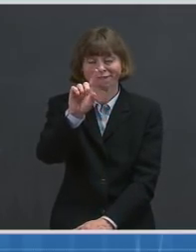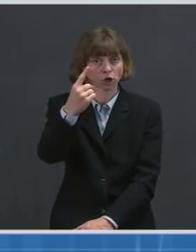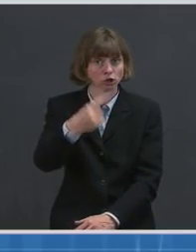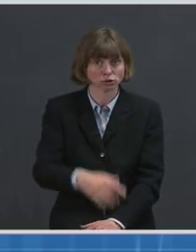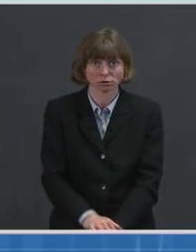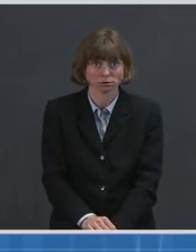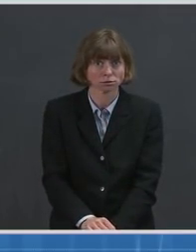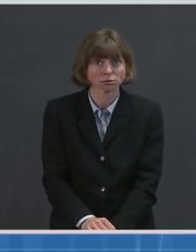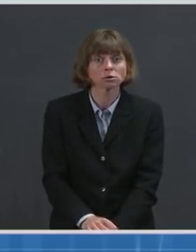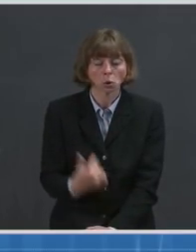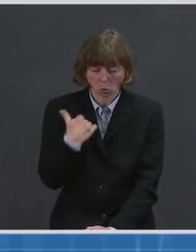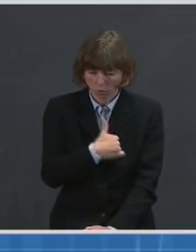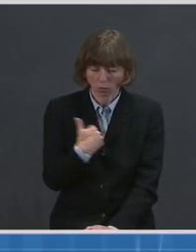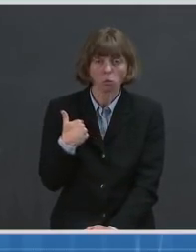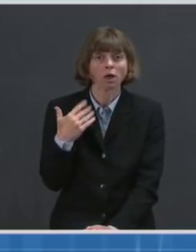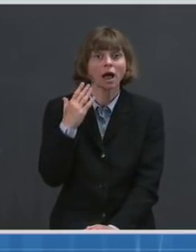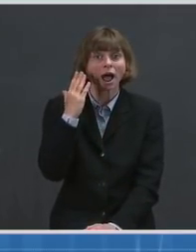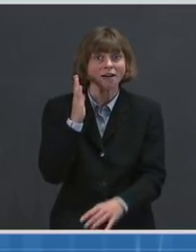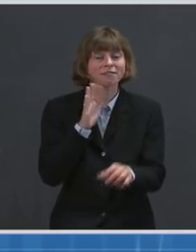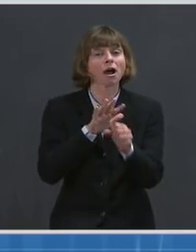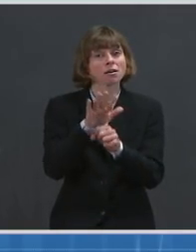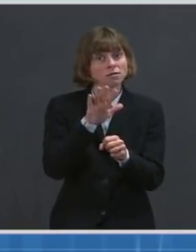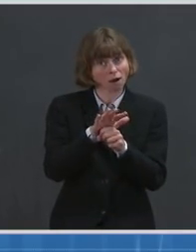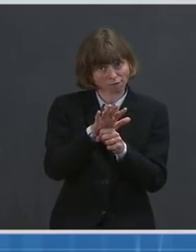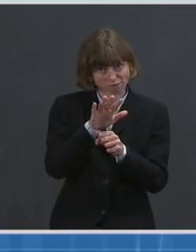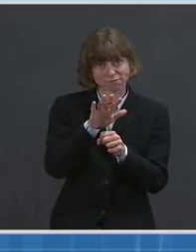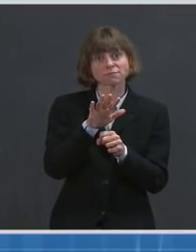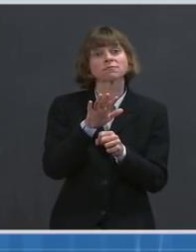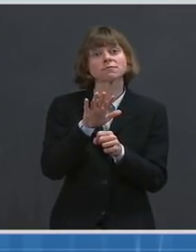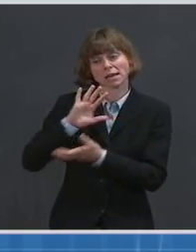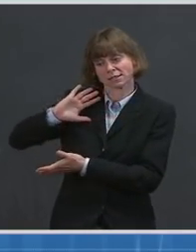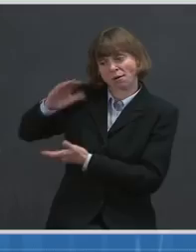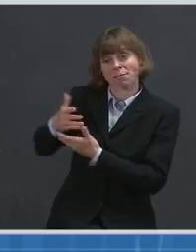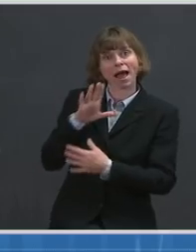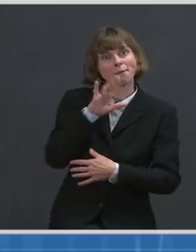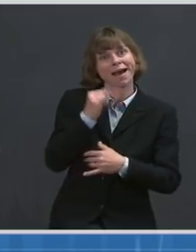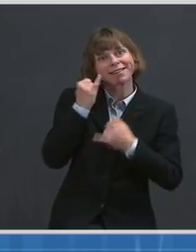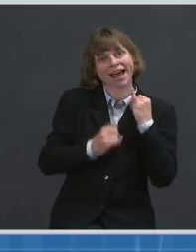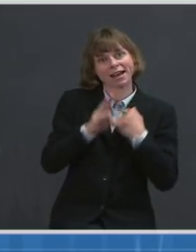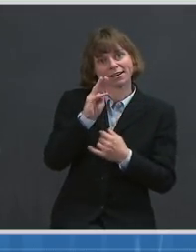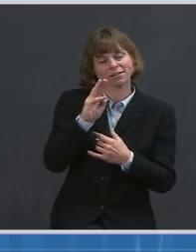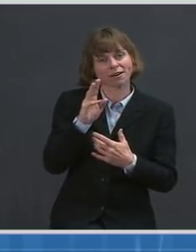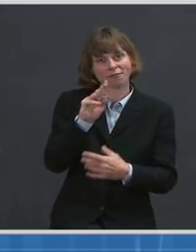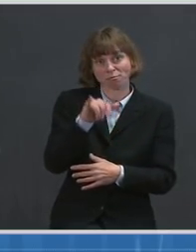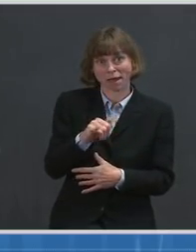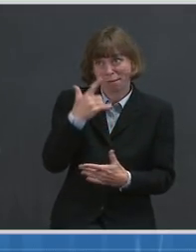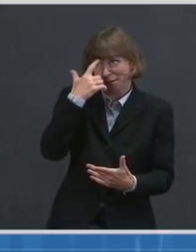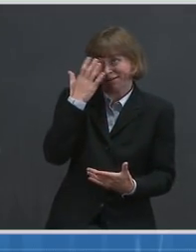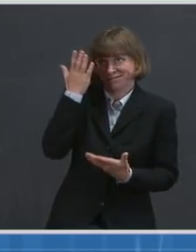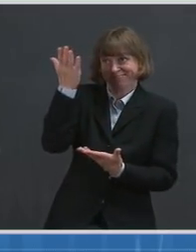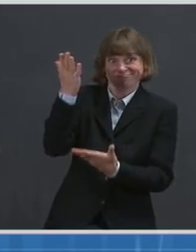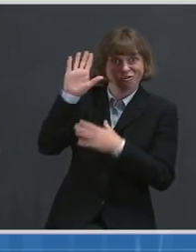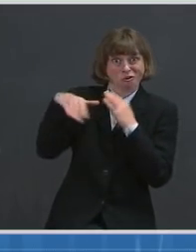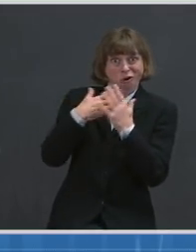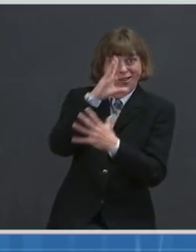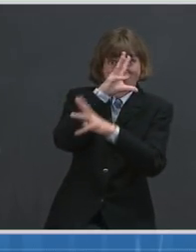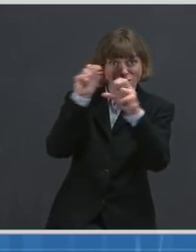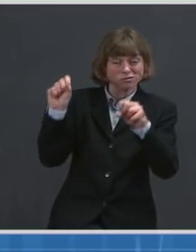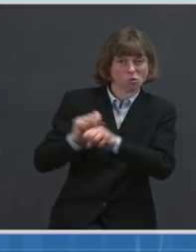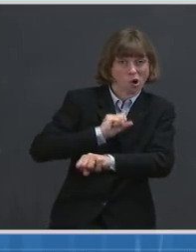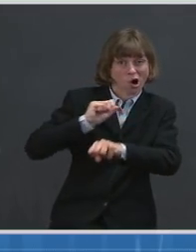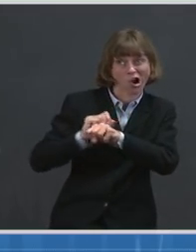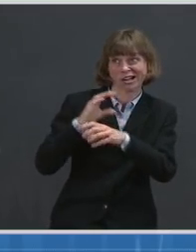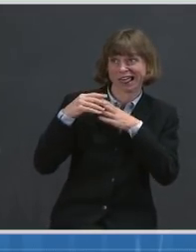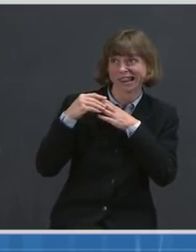supply, as we've talked about, by the end of May, given all the President's work and leadership to bring forward the supply and